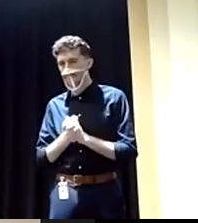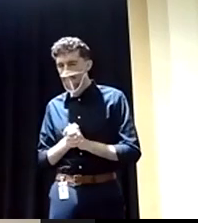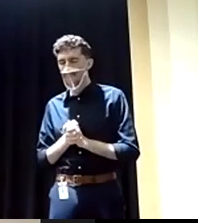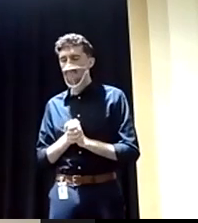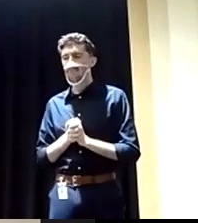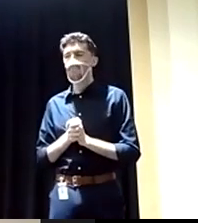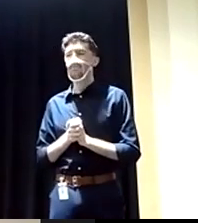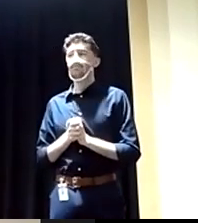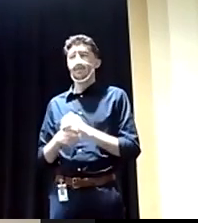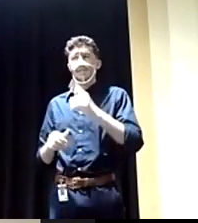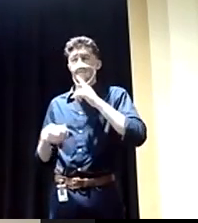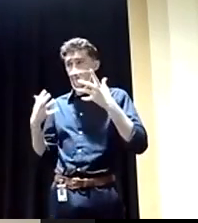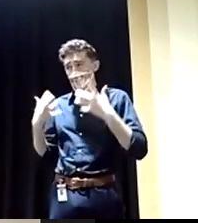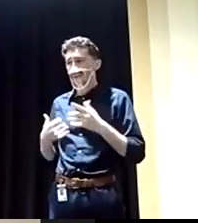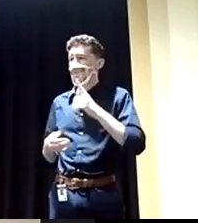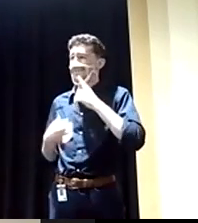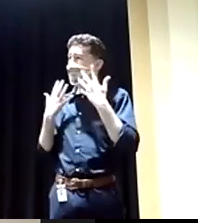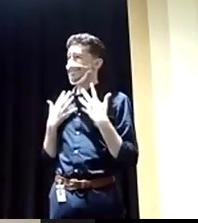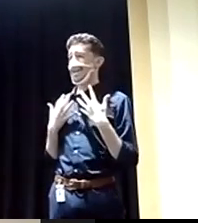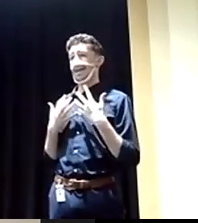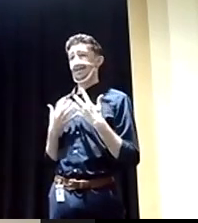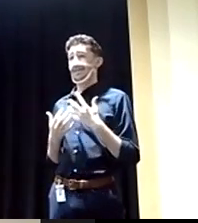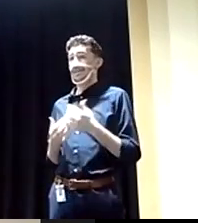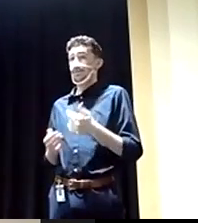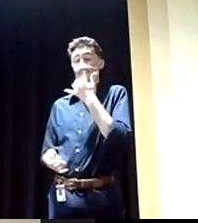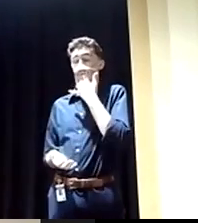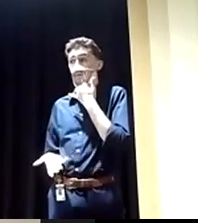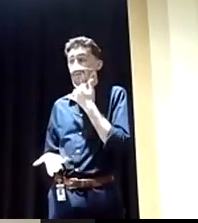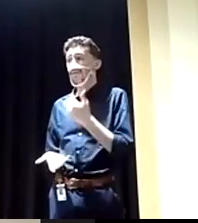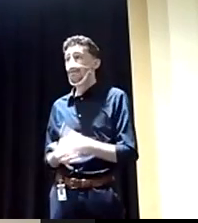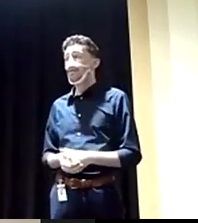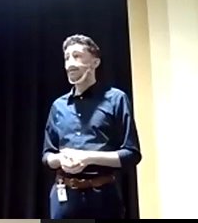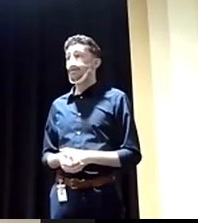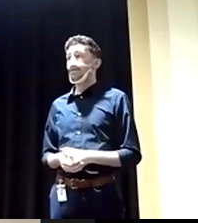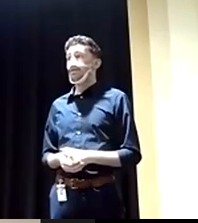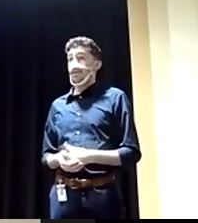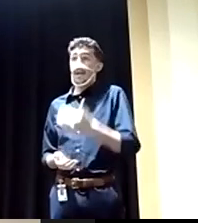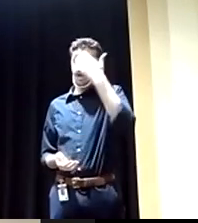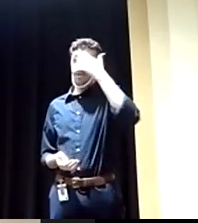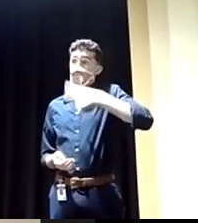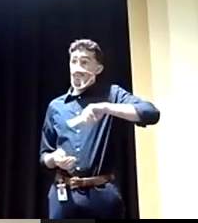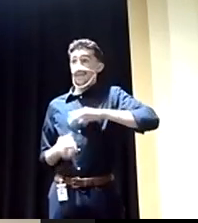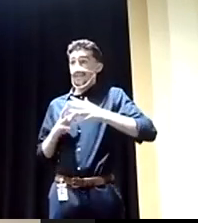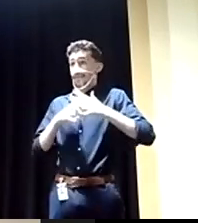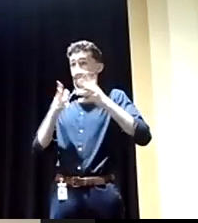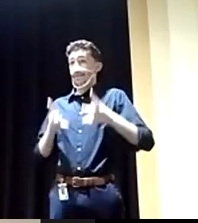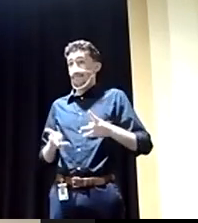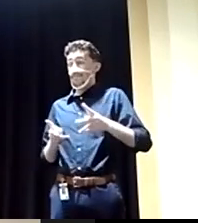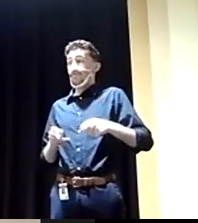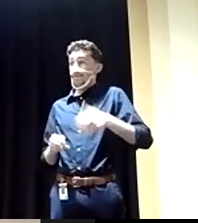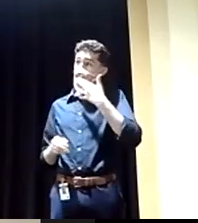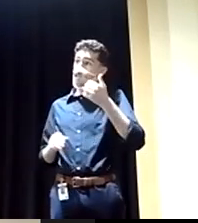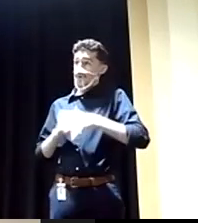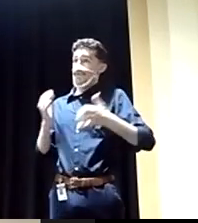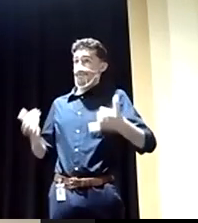It's scary, it's sad, it's a disgrace. It's, I know we're better than this. How people